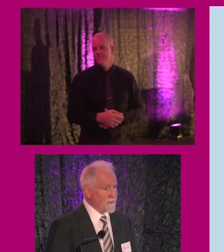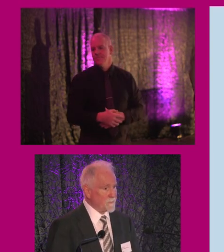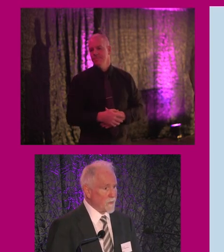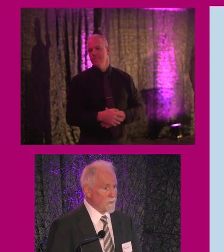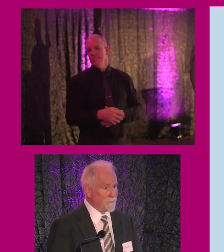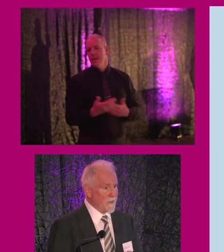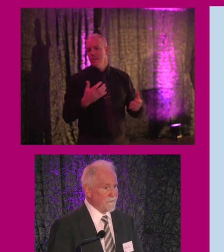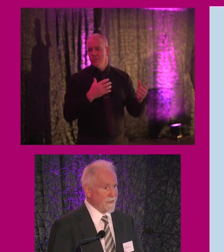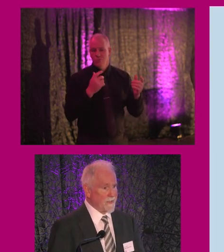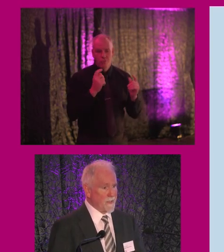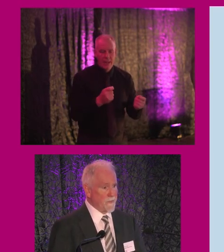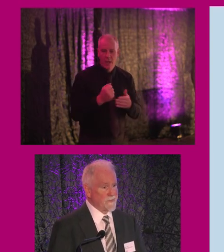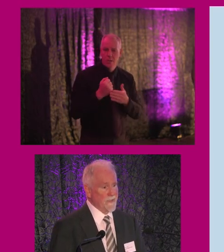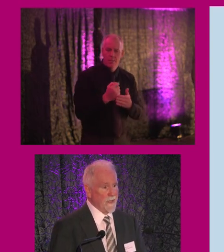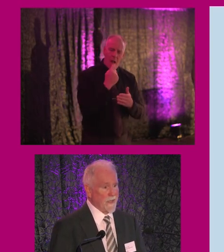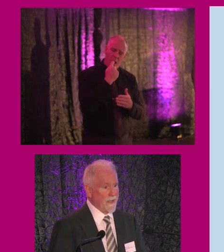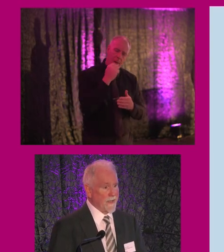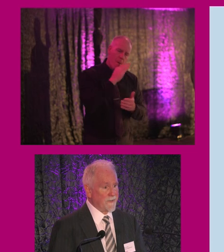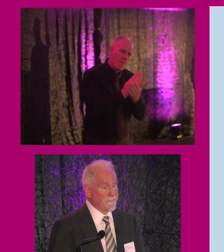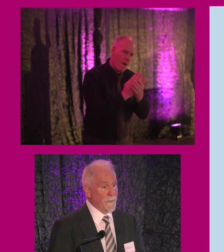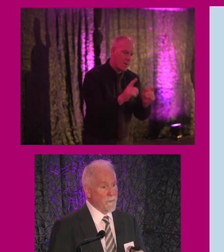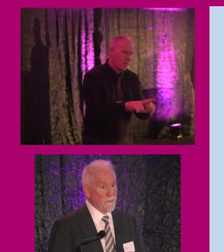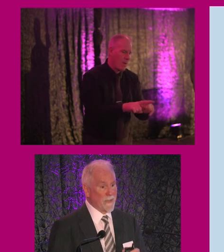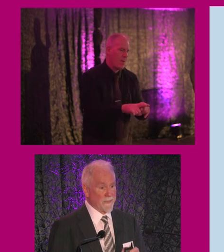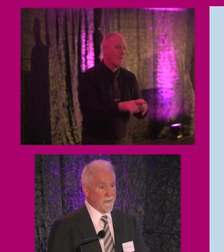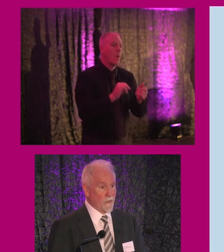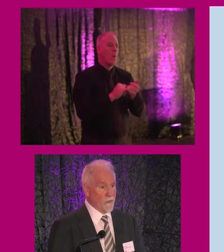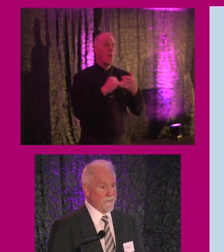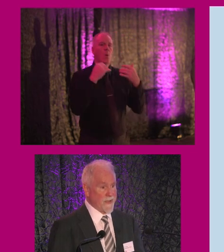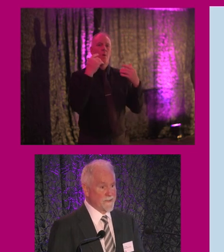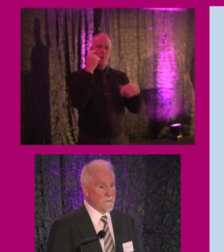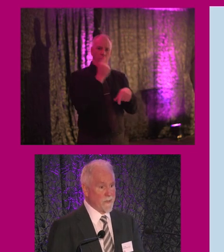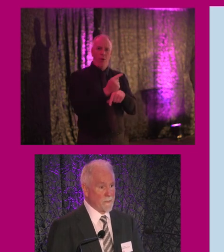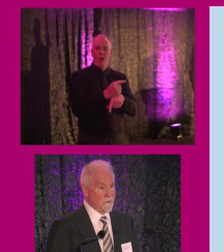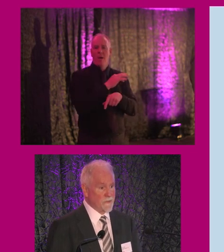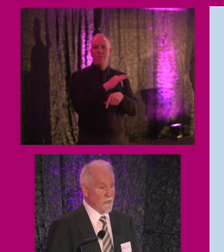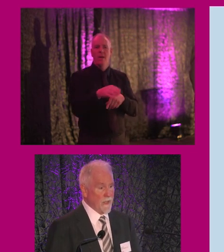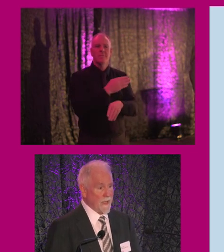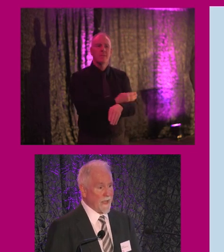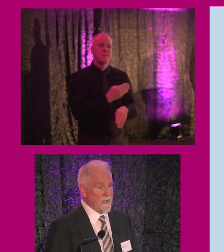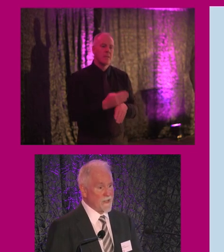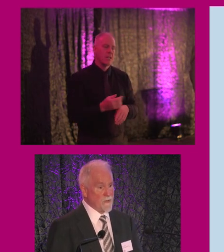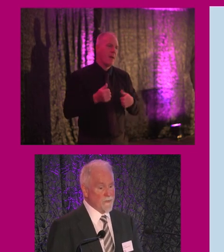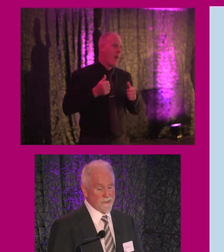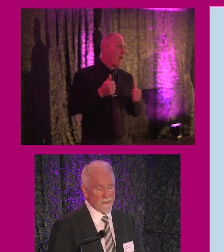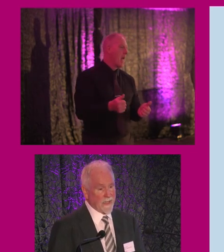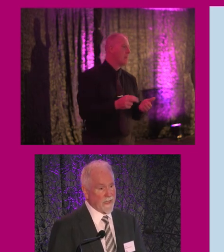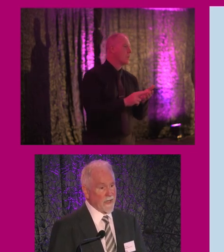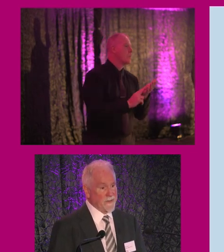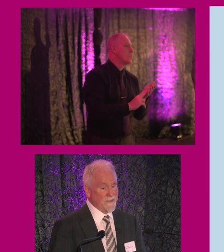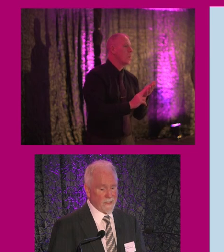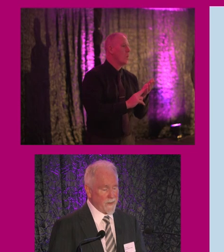training and support being vital elements for people at the coalface to be able to use